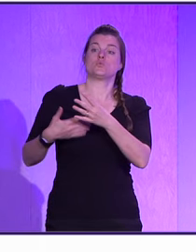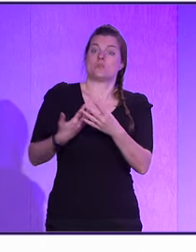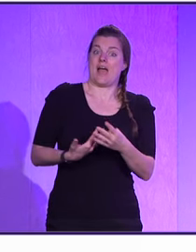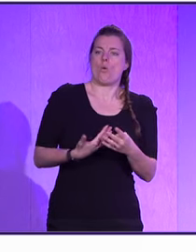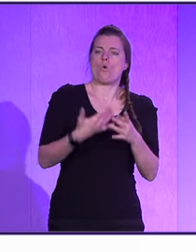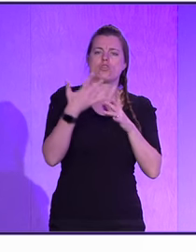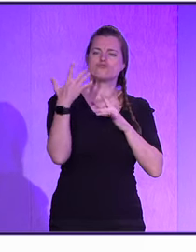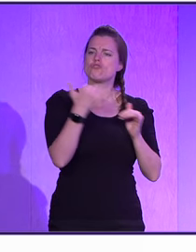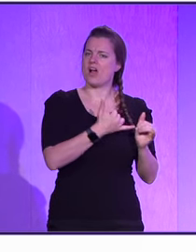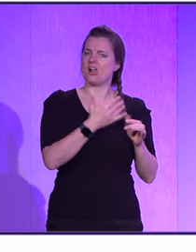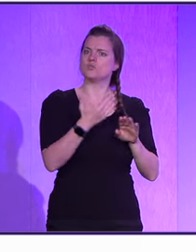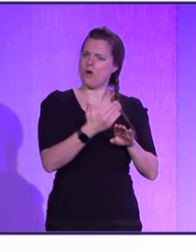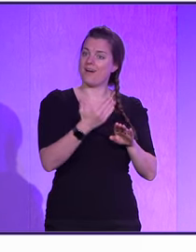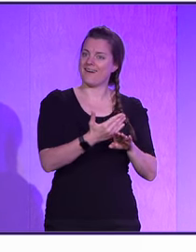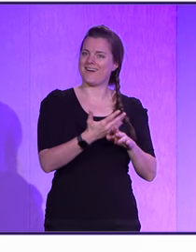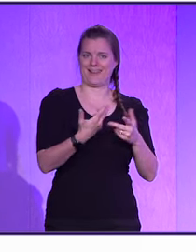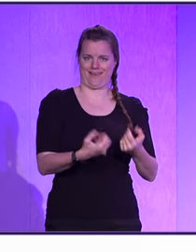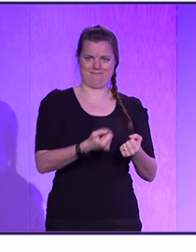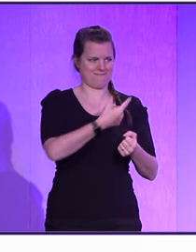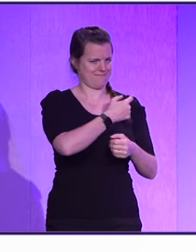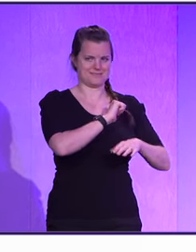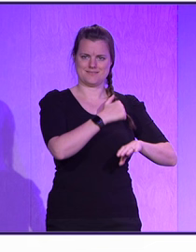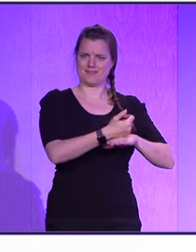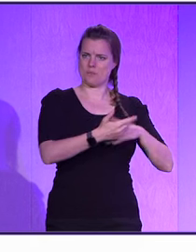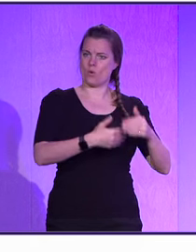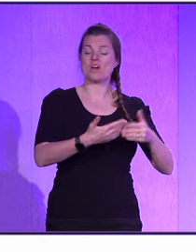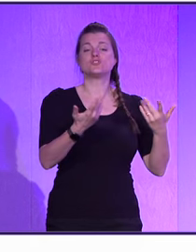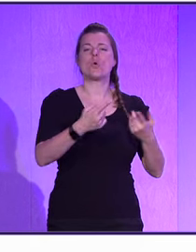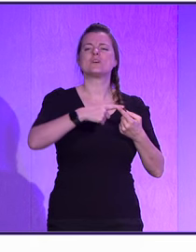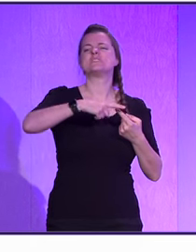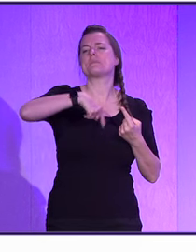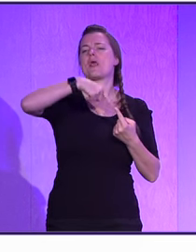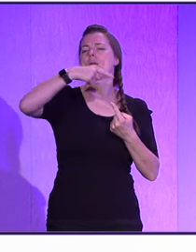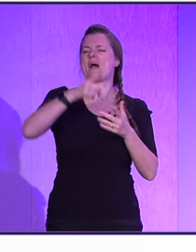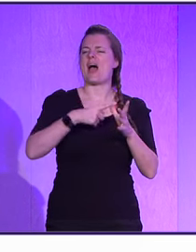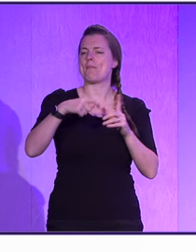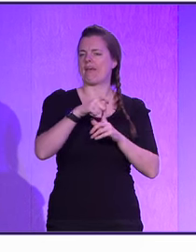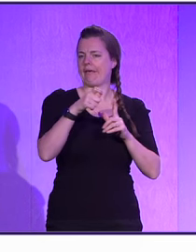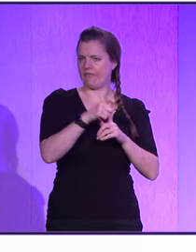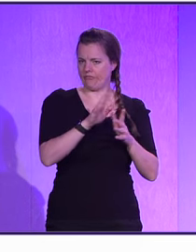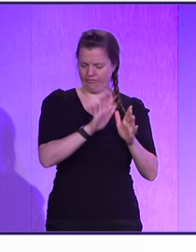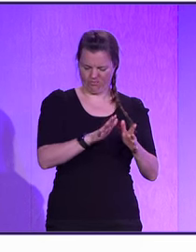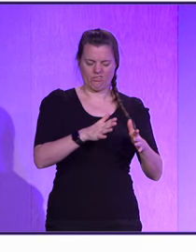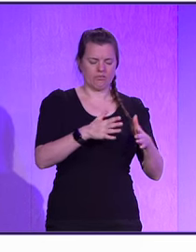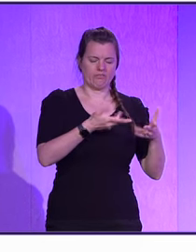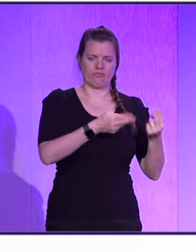behold, now the try is working, and I got this going, right? So I spin up the application,